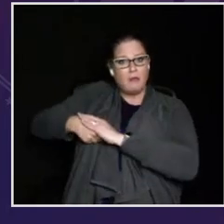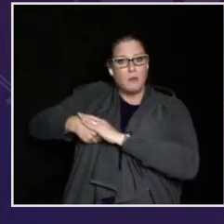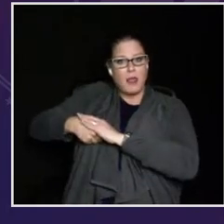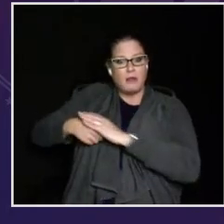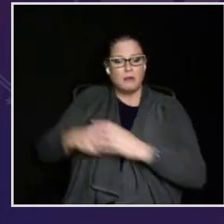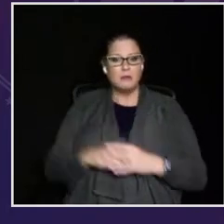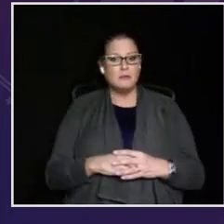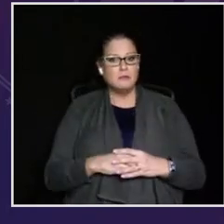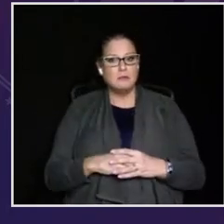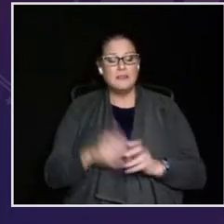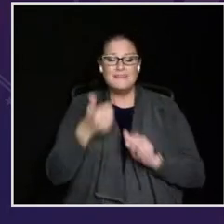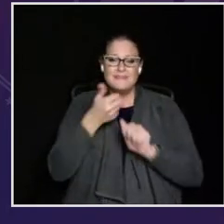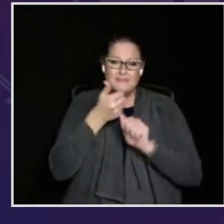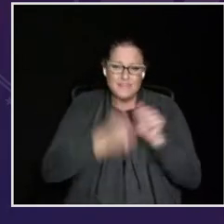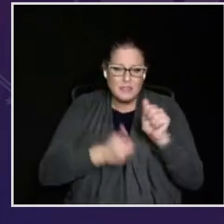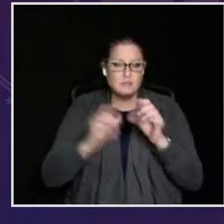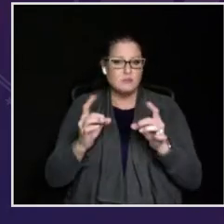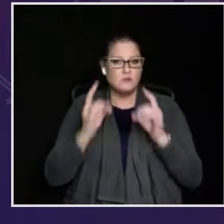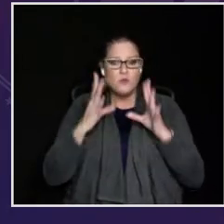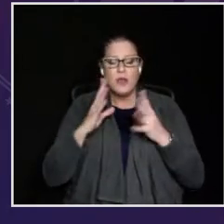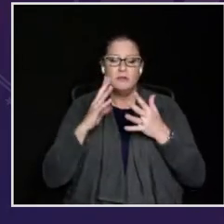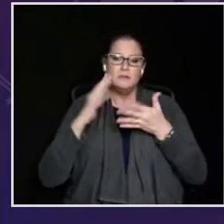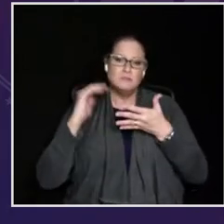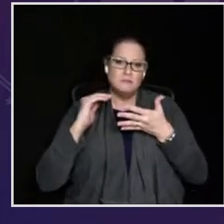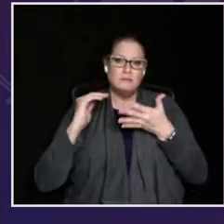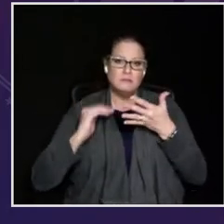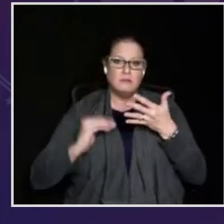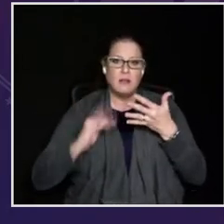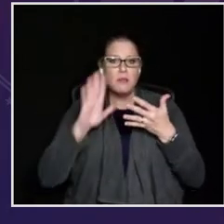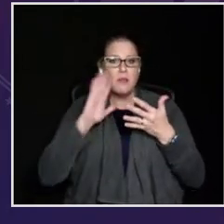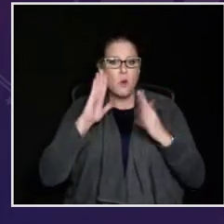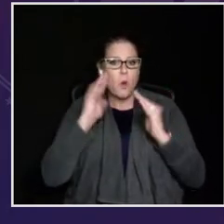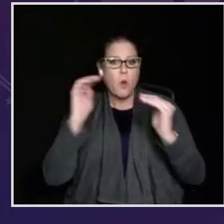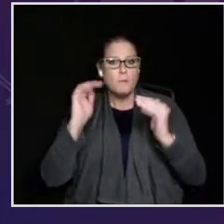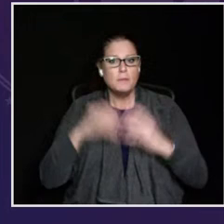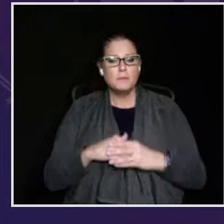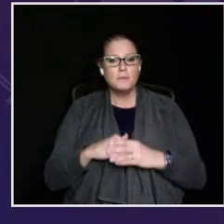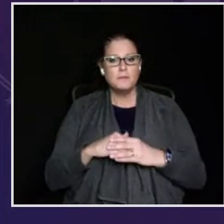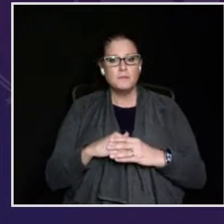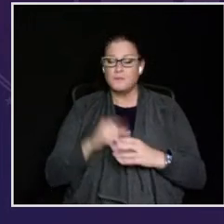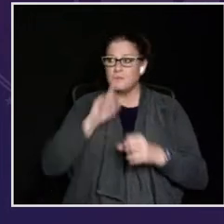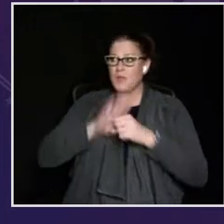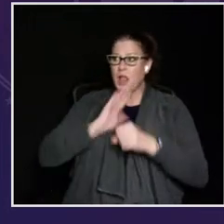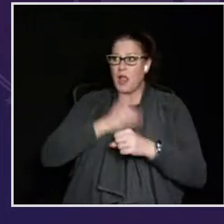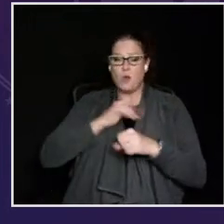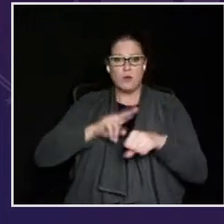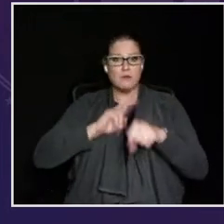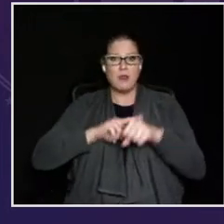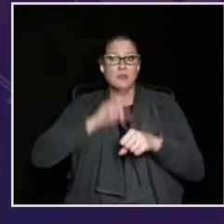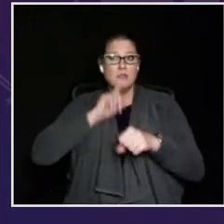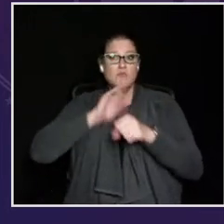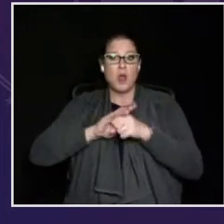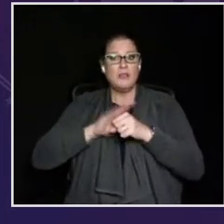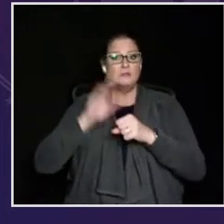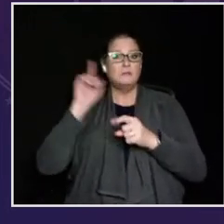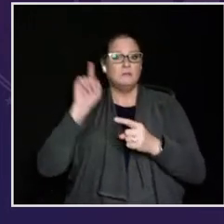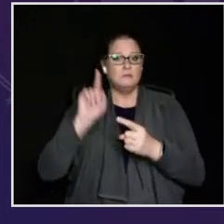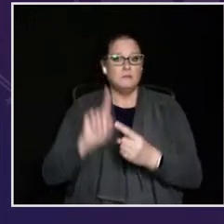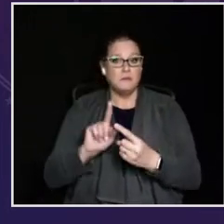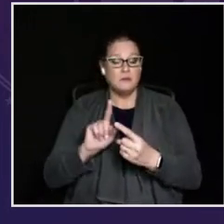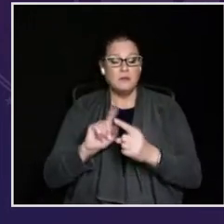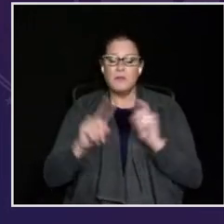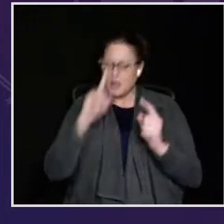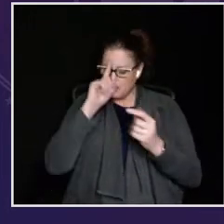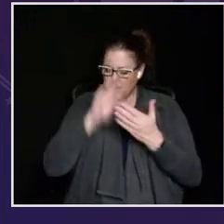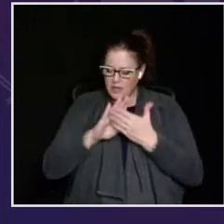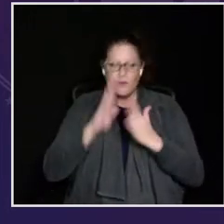with one dream tied behind their back. Each crisis chips away at their hope, at